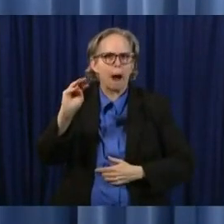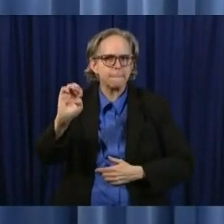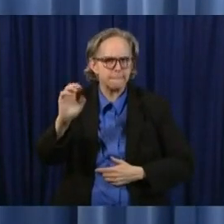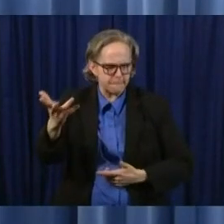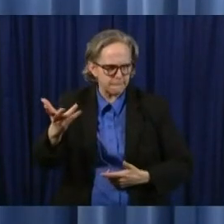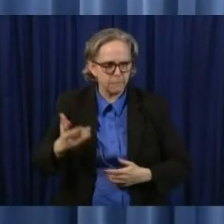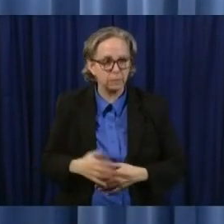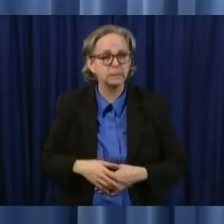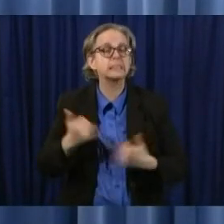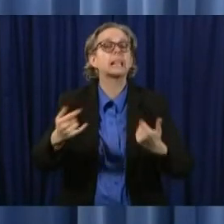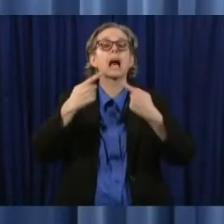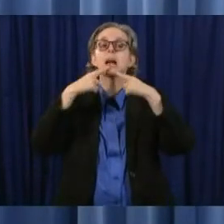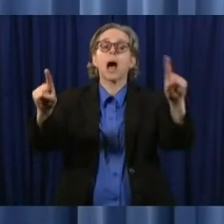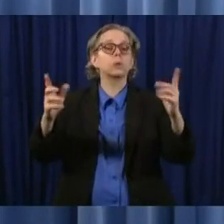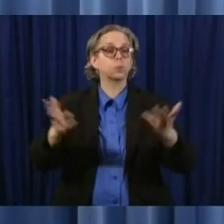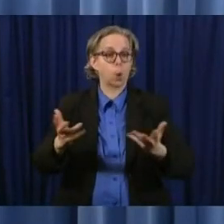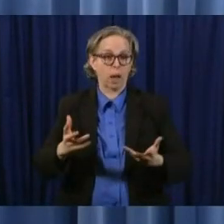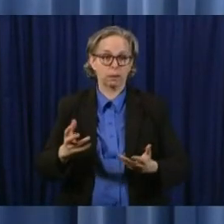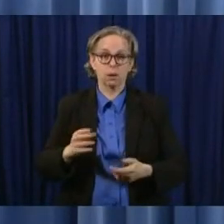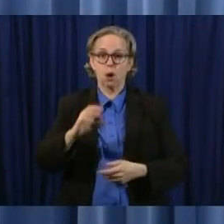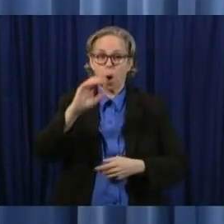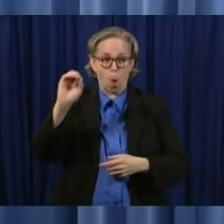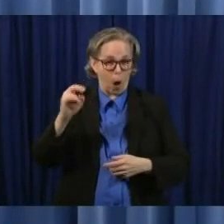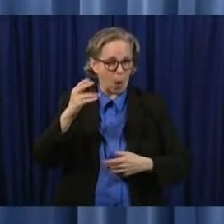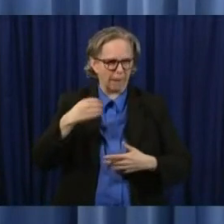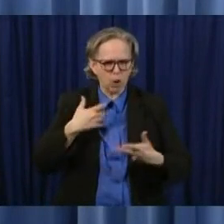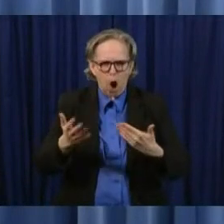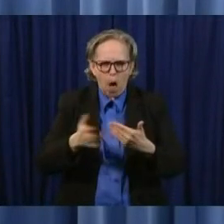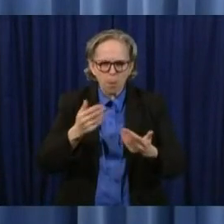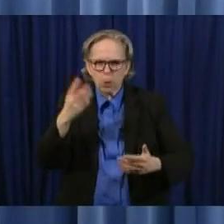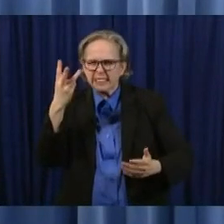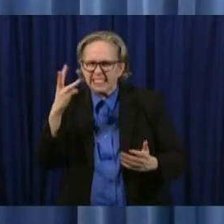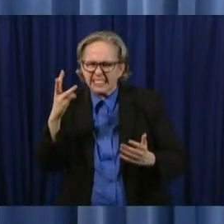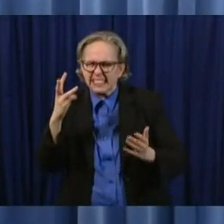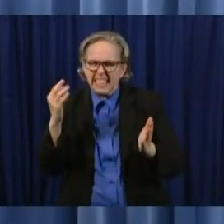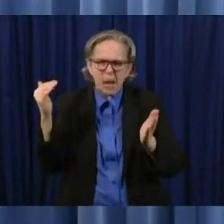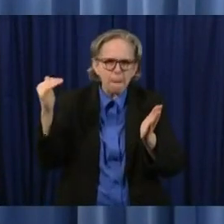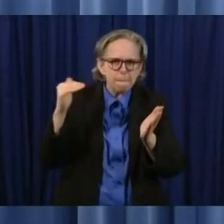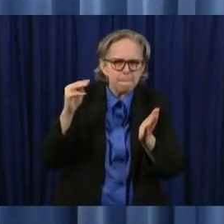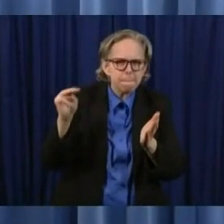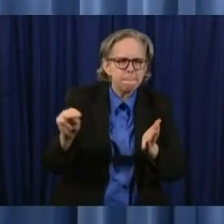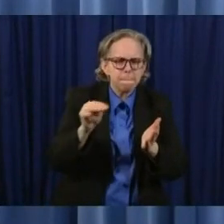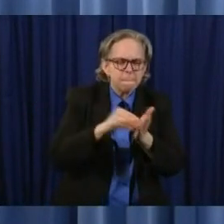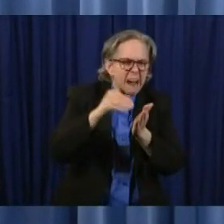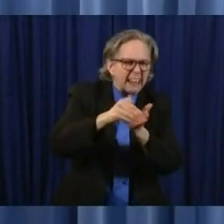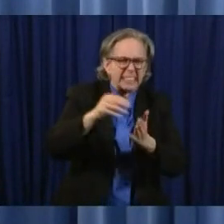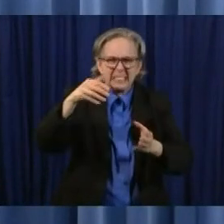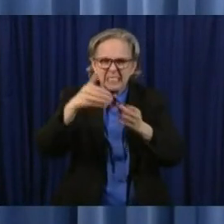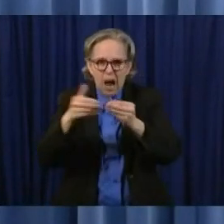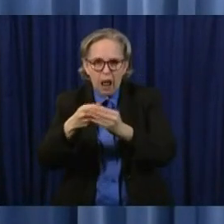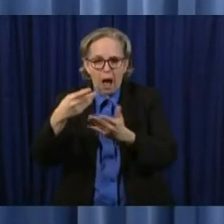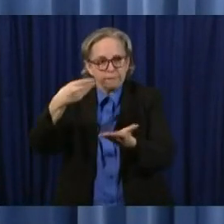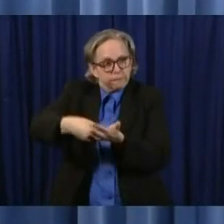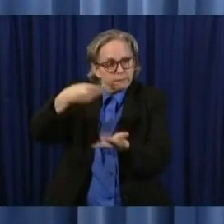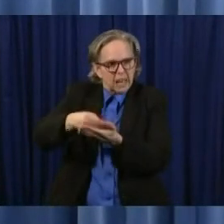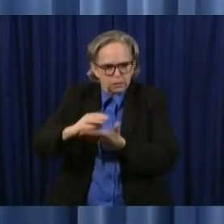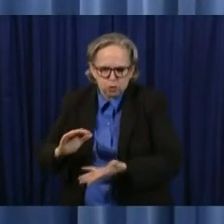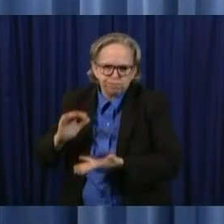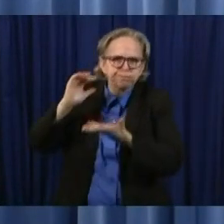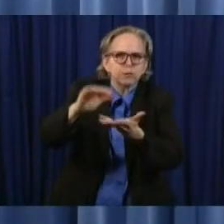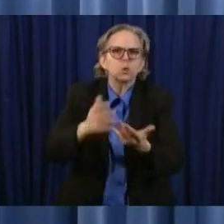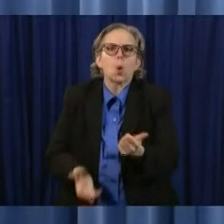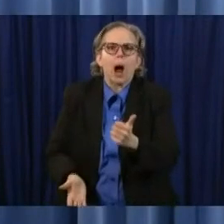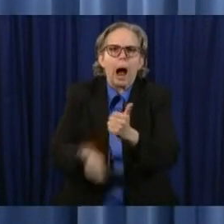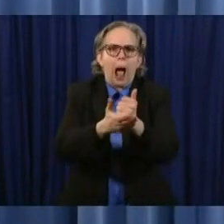as nearly 16 million dollars in grant funding available to help this funding was awarded to our